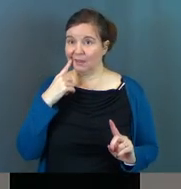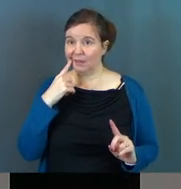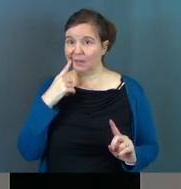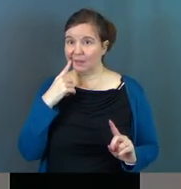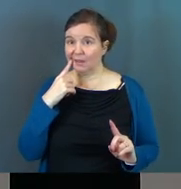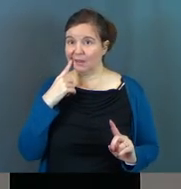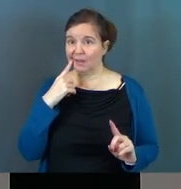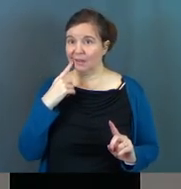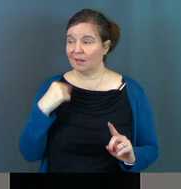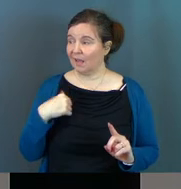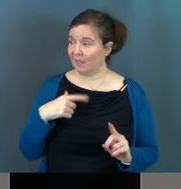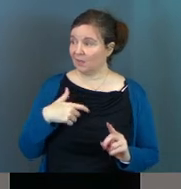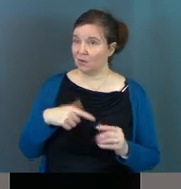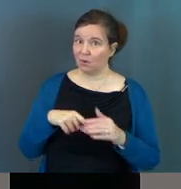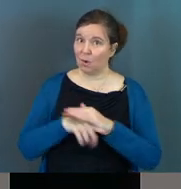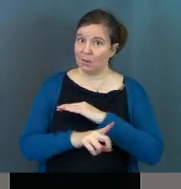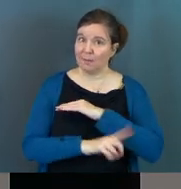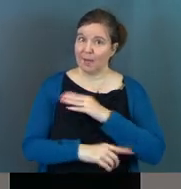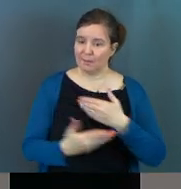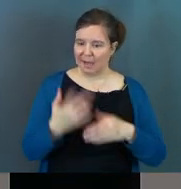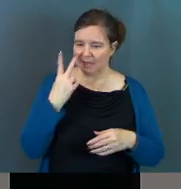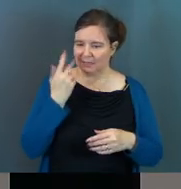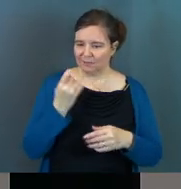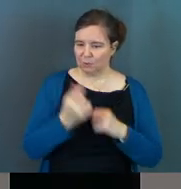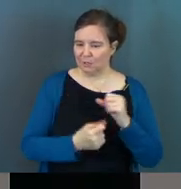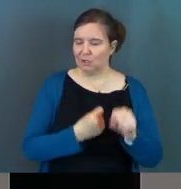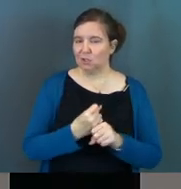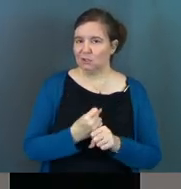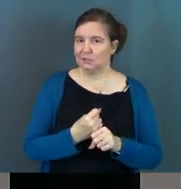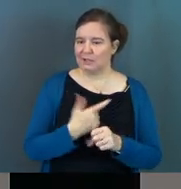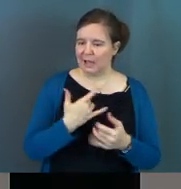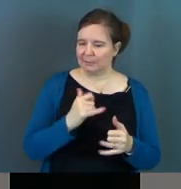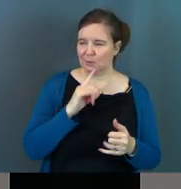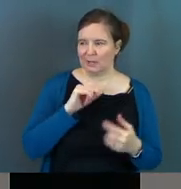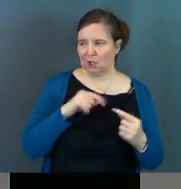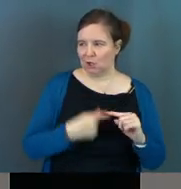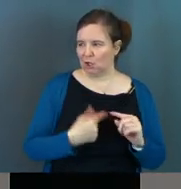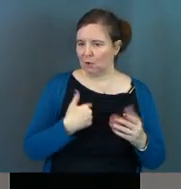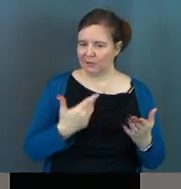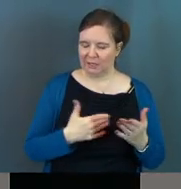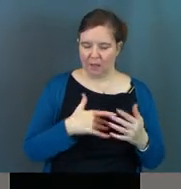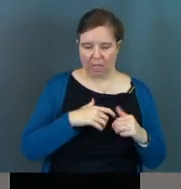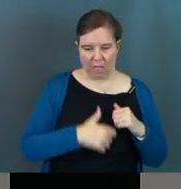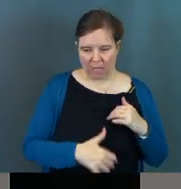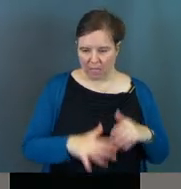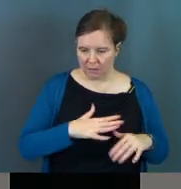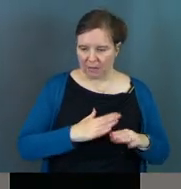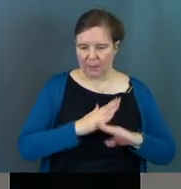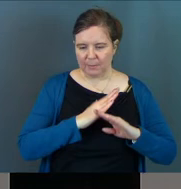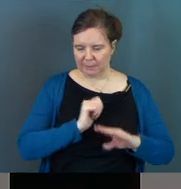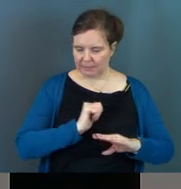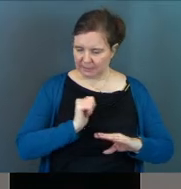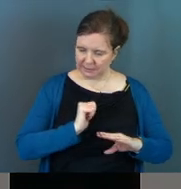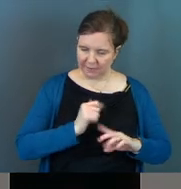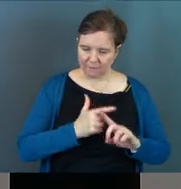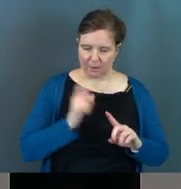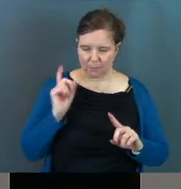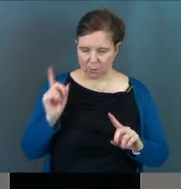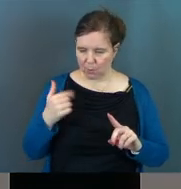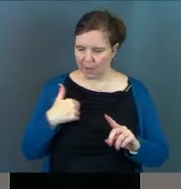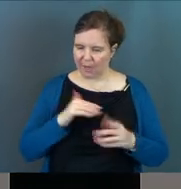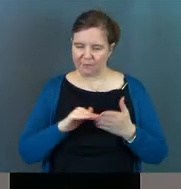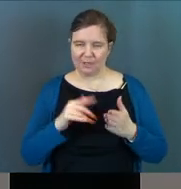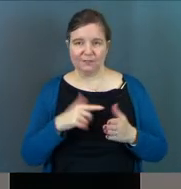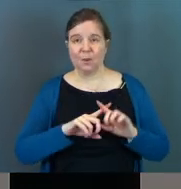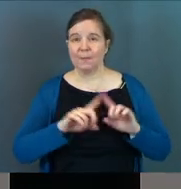Go into the penalty box for a while. I'll see you in a few years. I'm still really hurt over here. I'll protect myself from you.